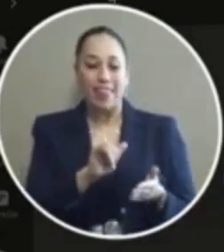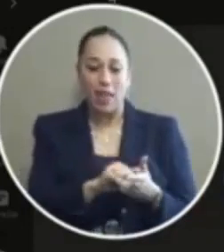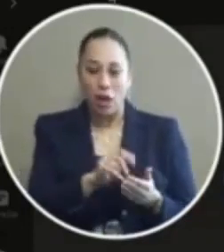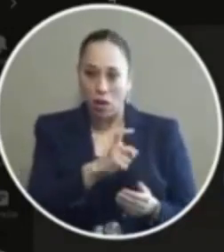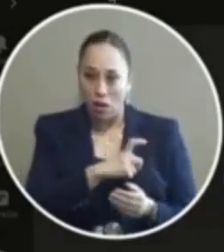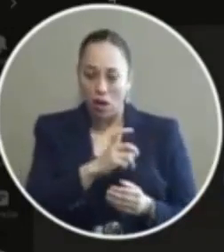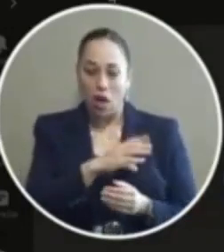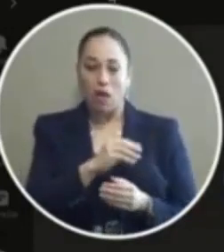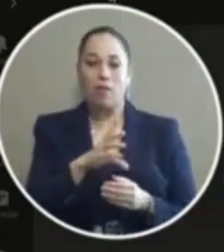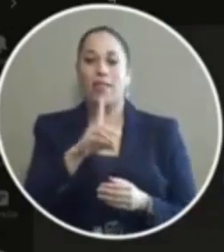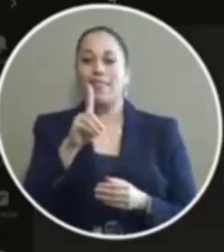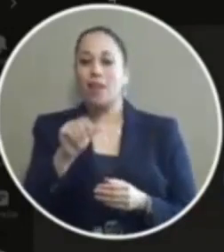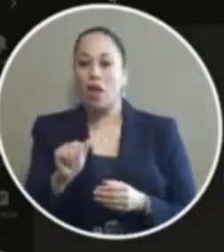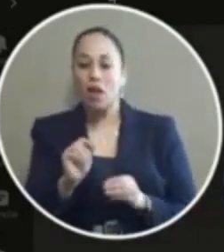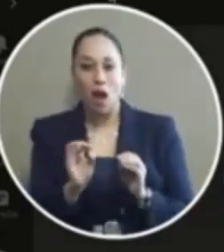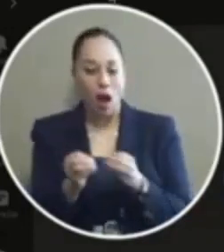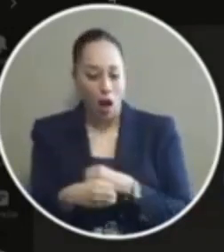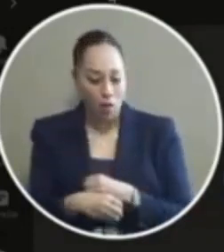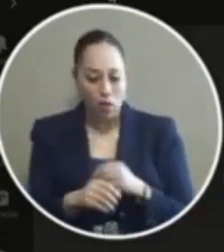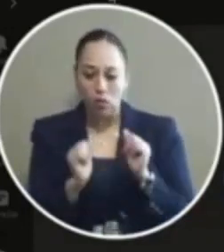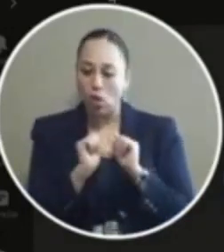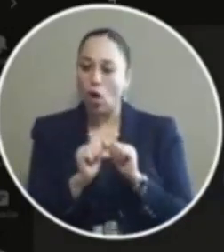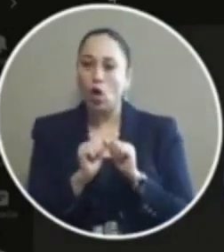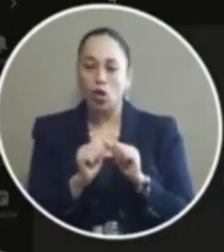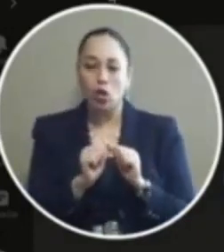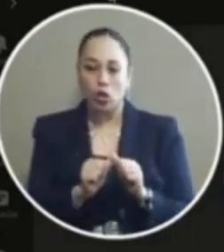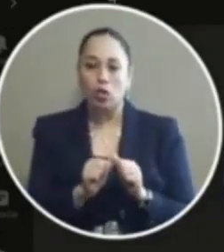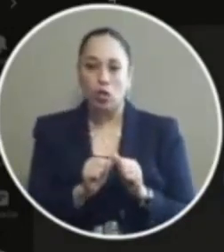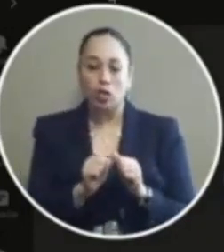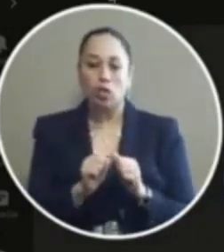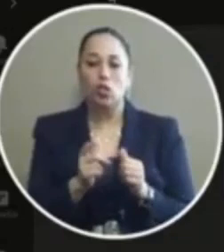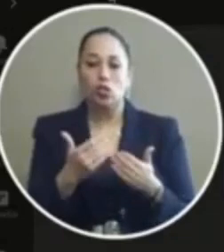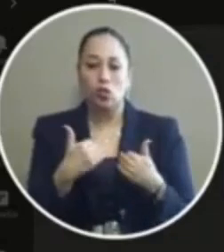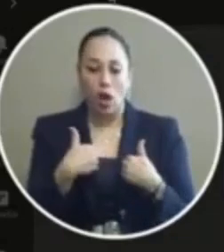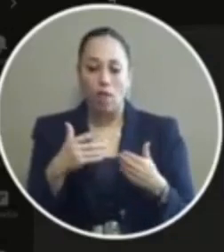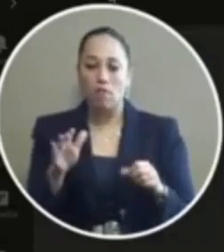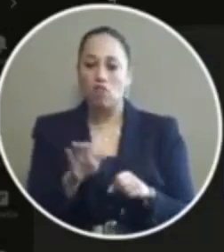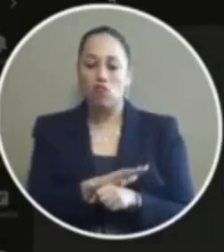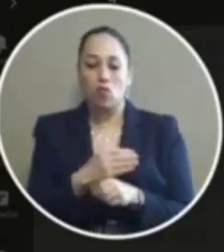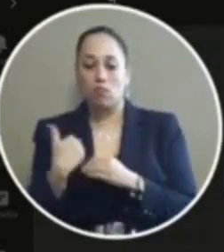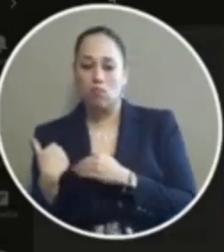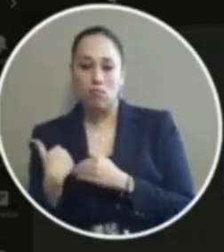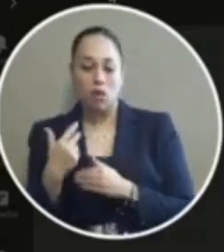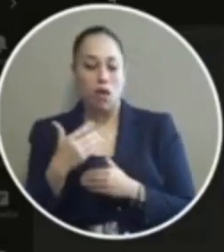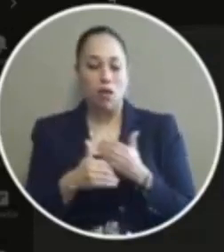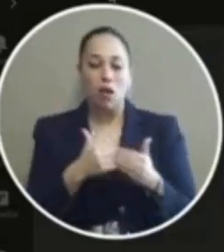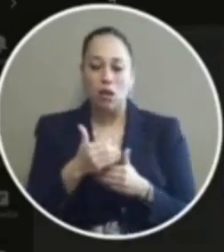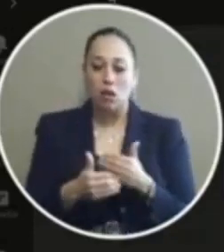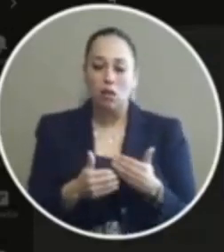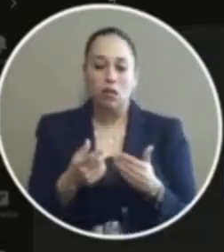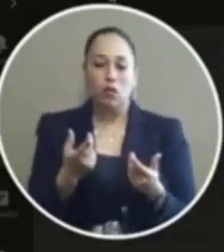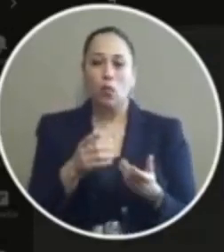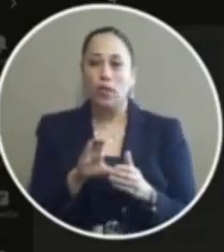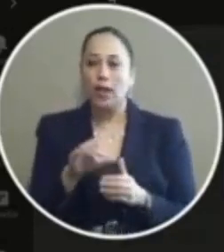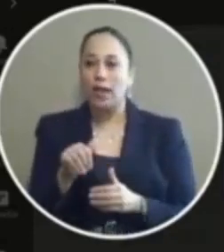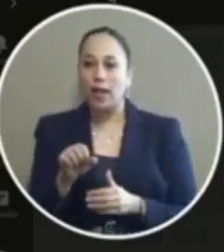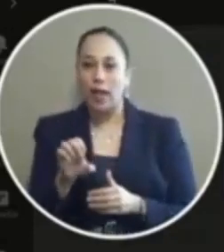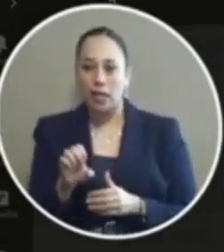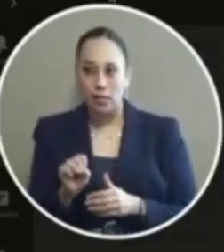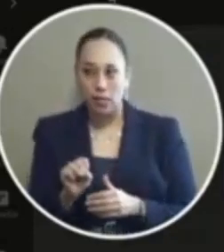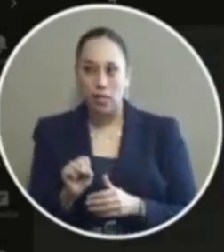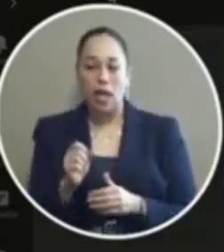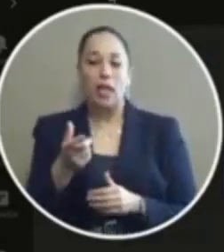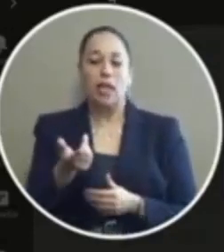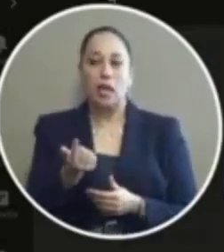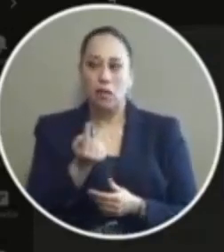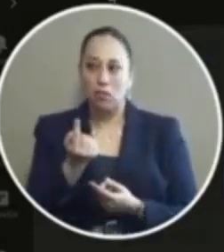and the DA's office continue to they will continue to have full discretion as to how they prosecute cases they keep